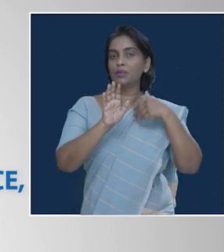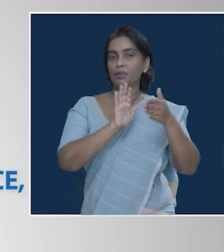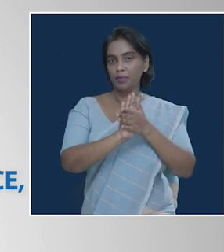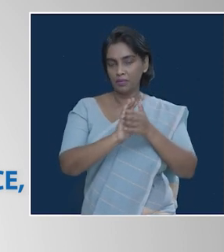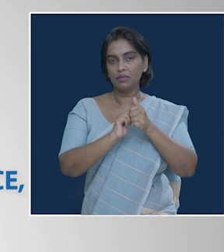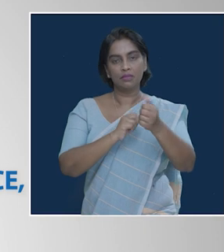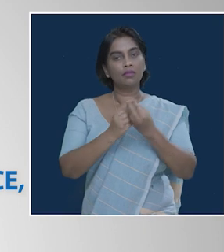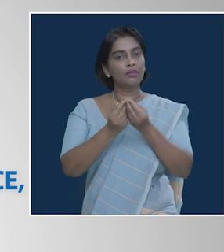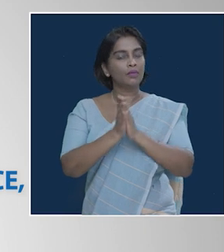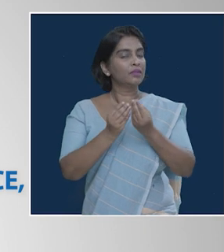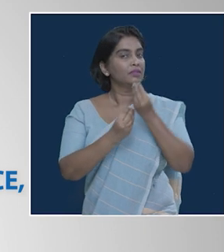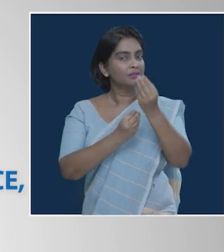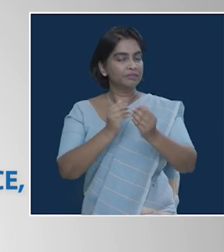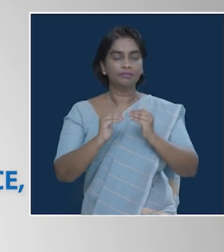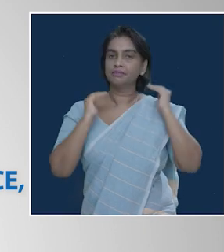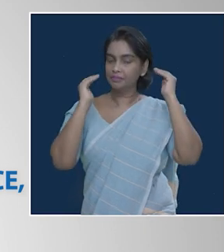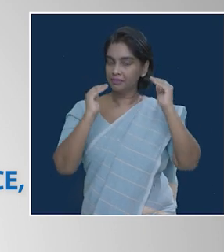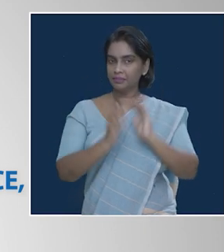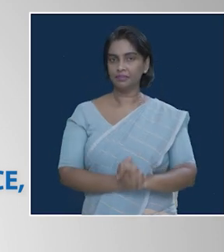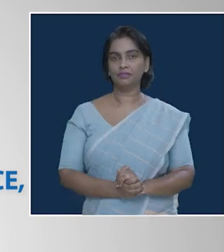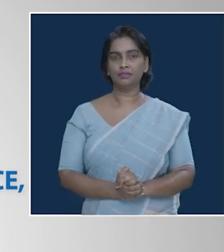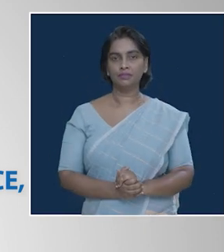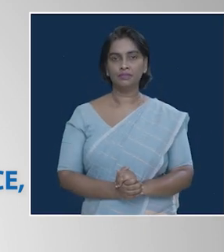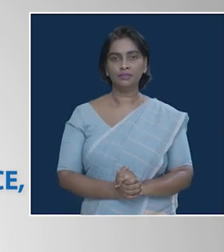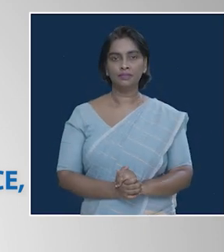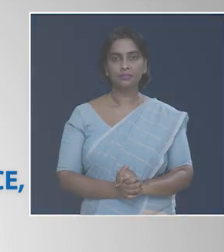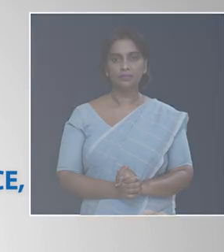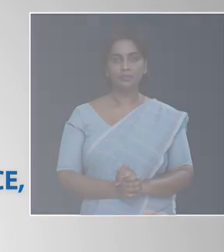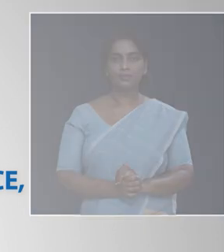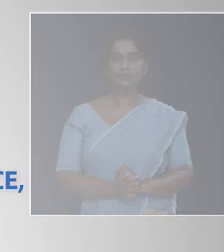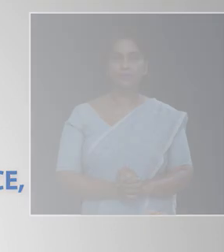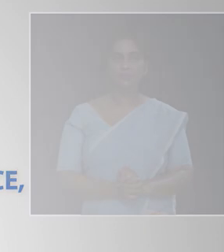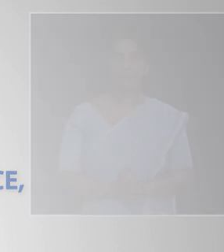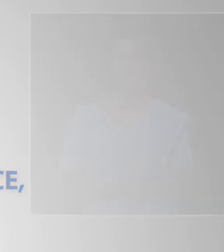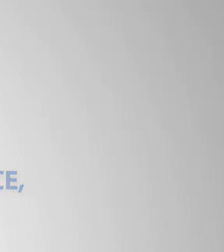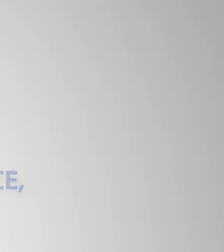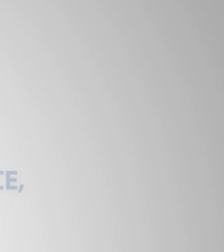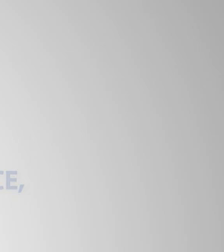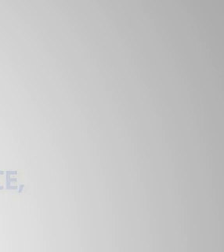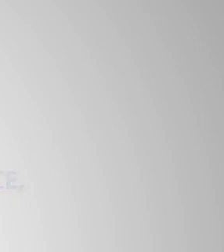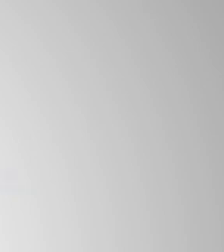persons with disabilities through its central pledge of leaving no one behind.